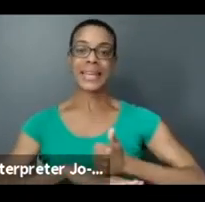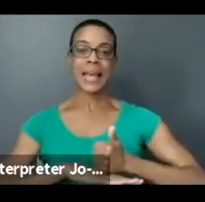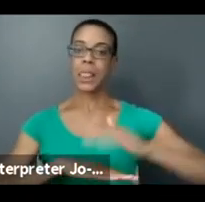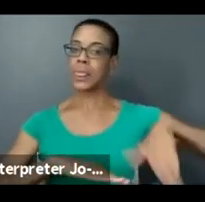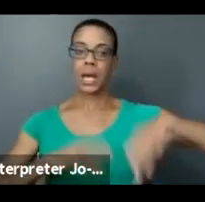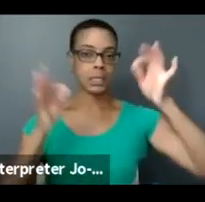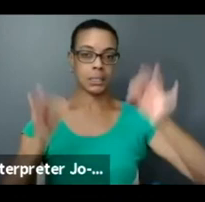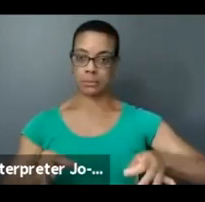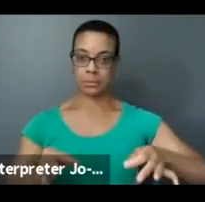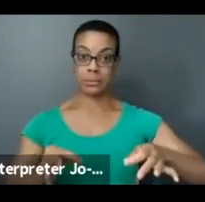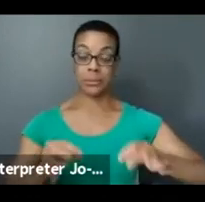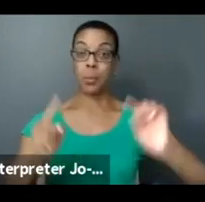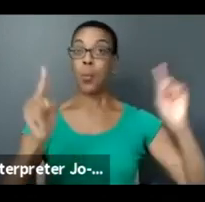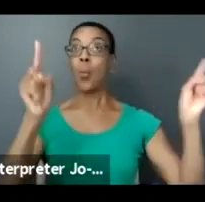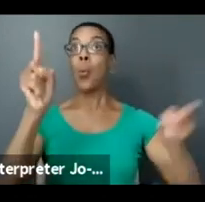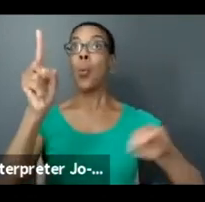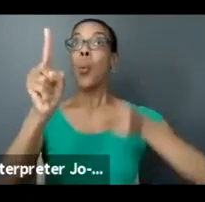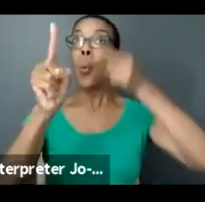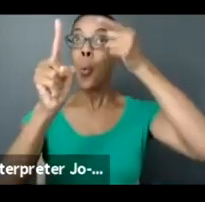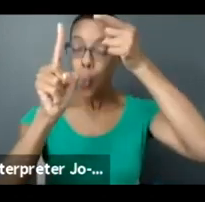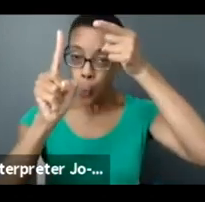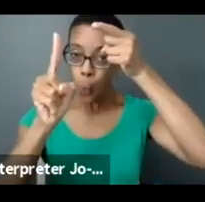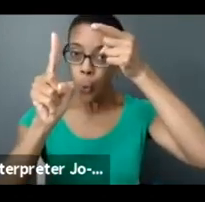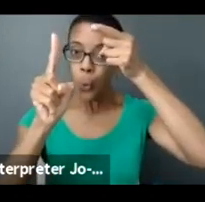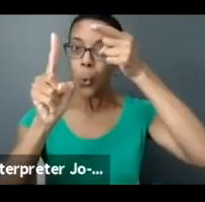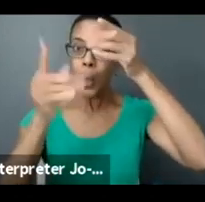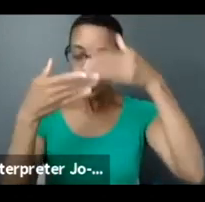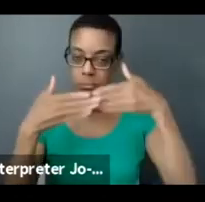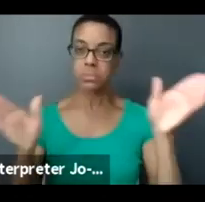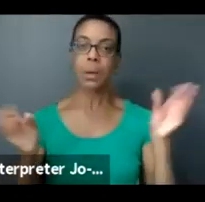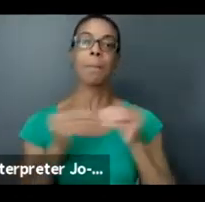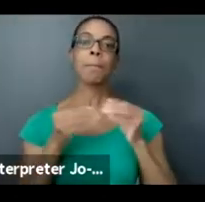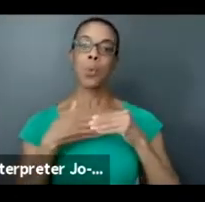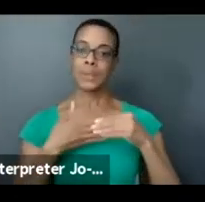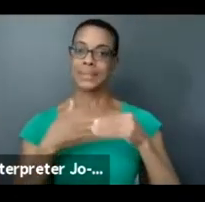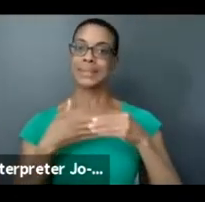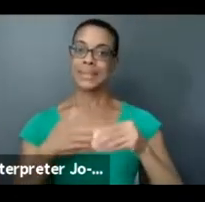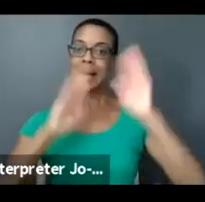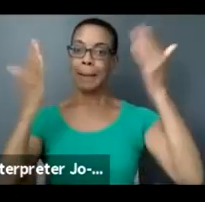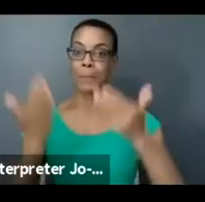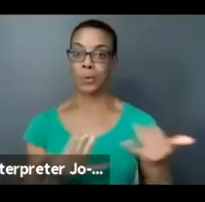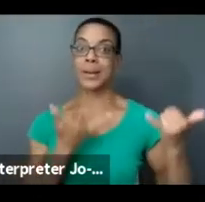the intention is to make it a lot more accessible than the current operating program.